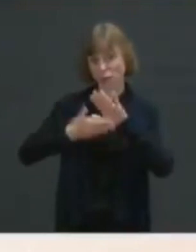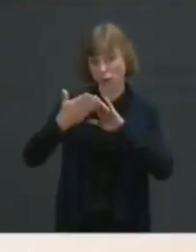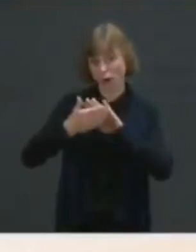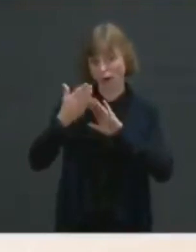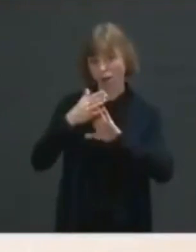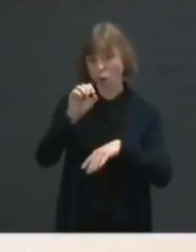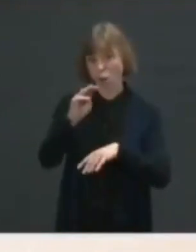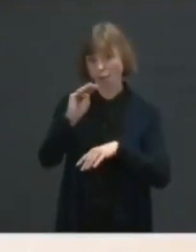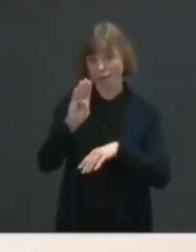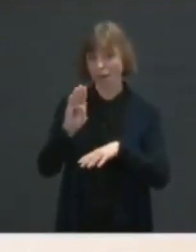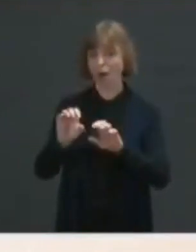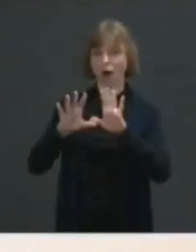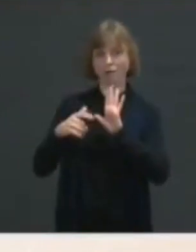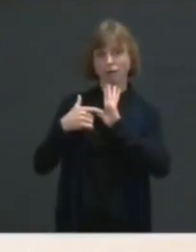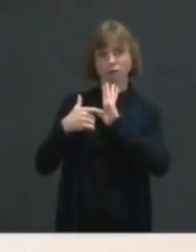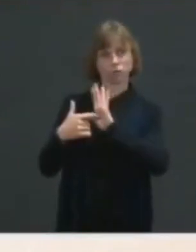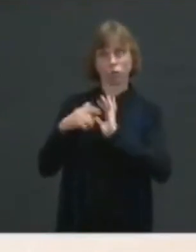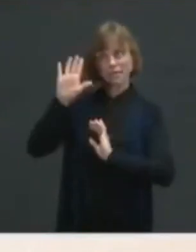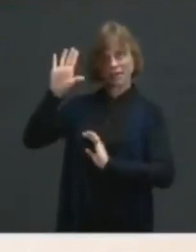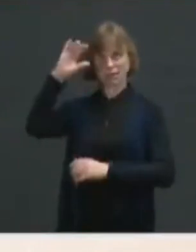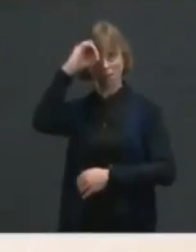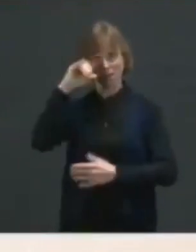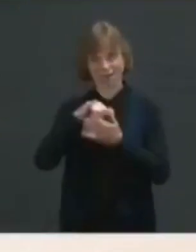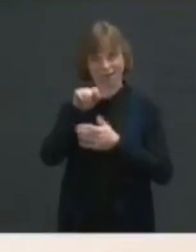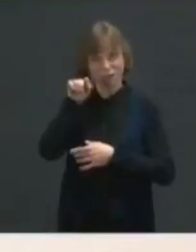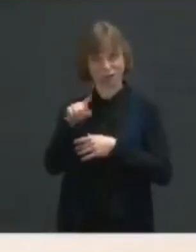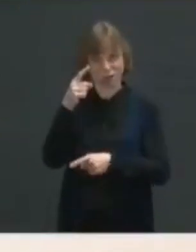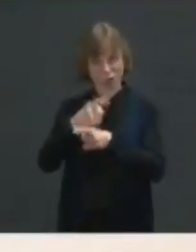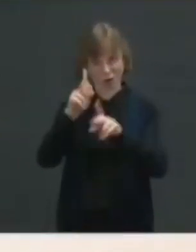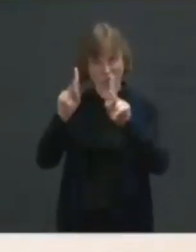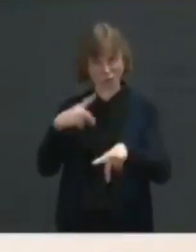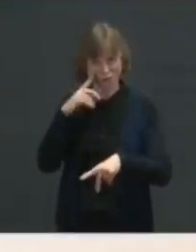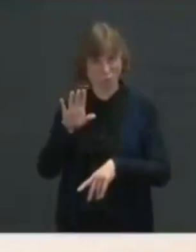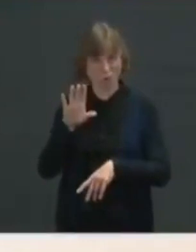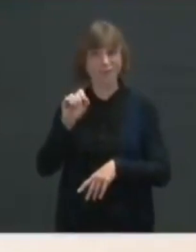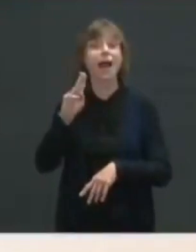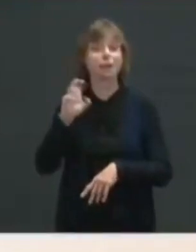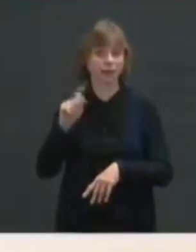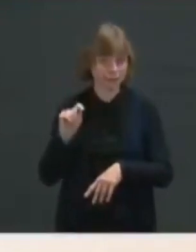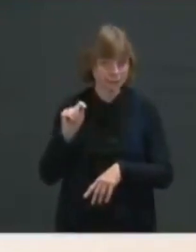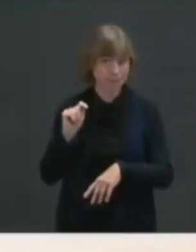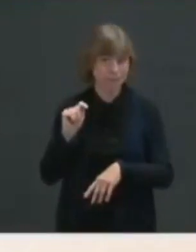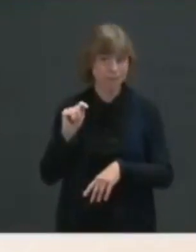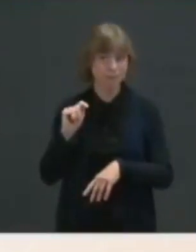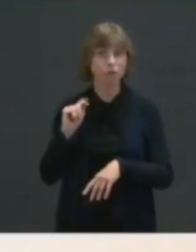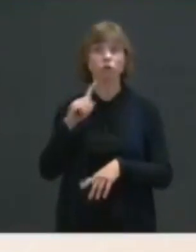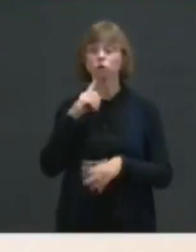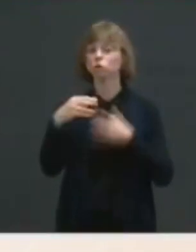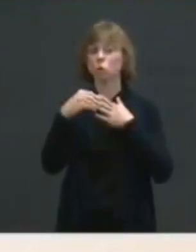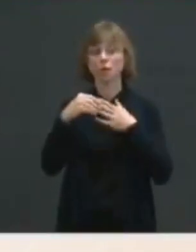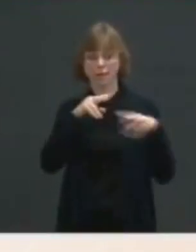his view that she's the right person to be in his cabinet, to lead the, be overseeing the budget,